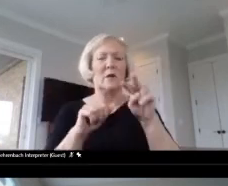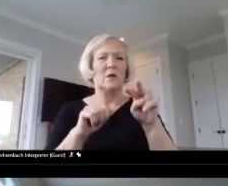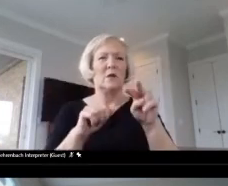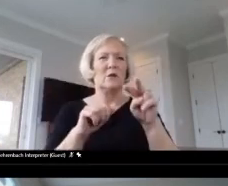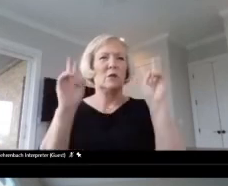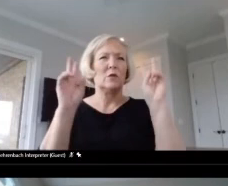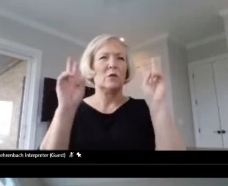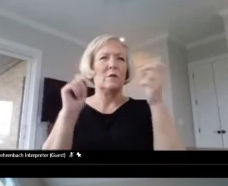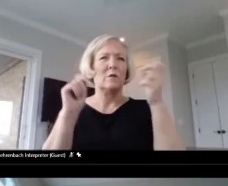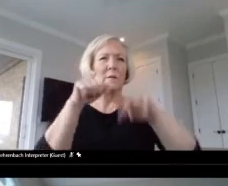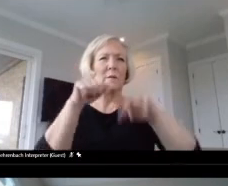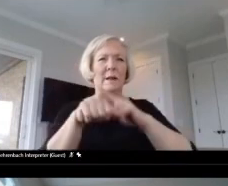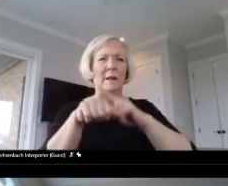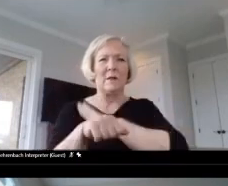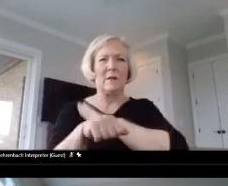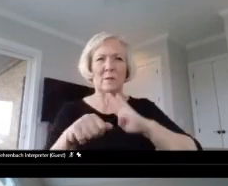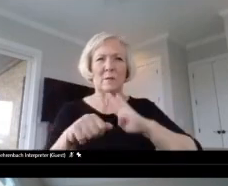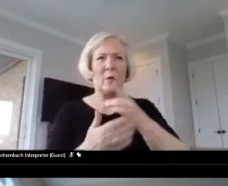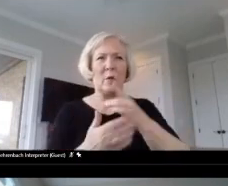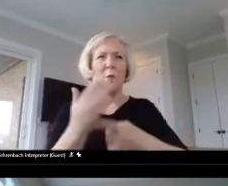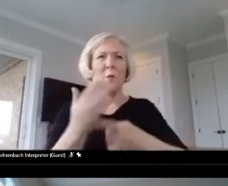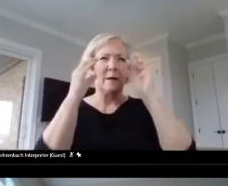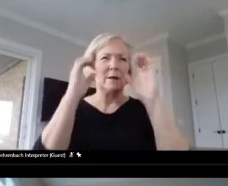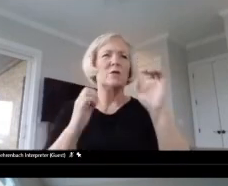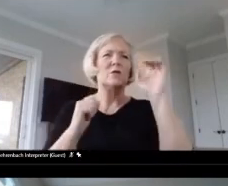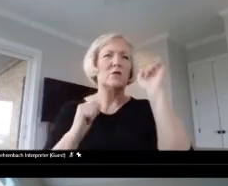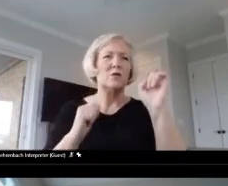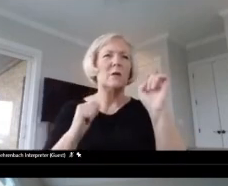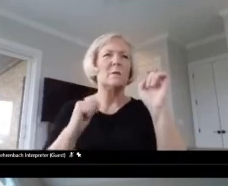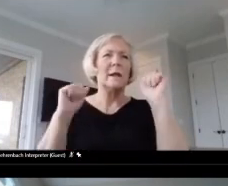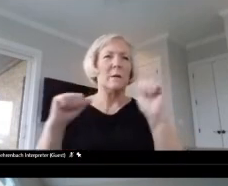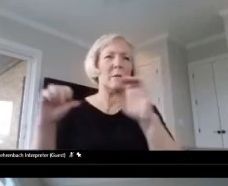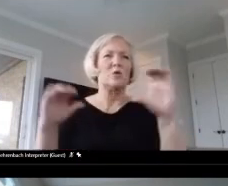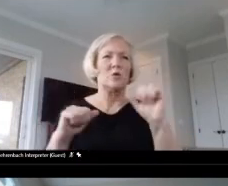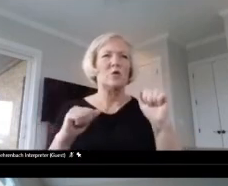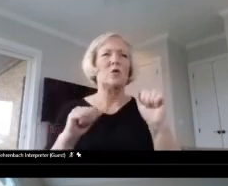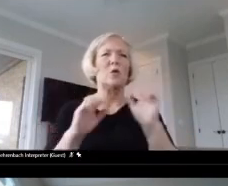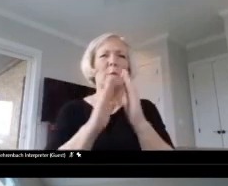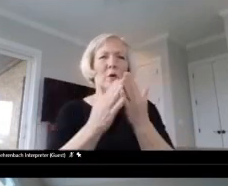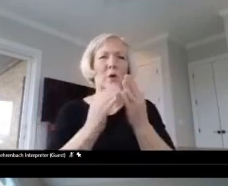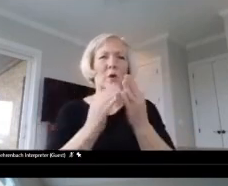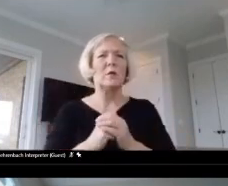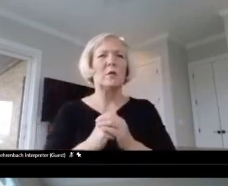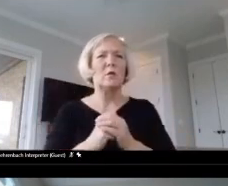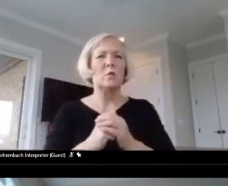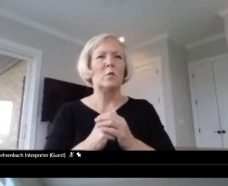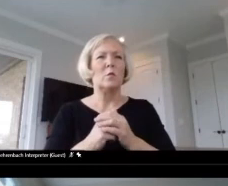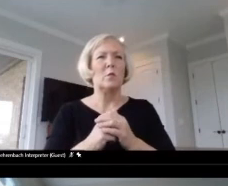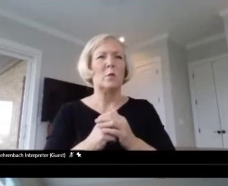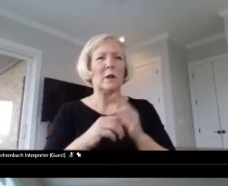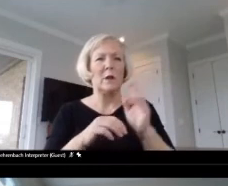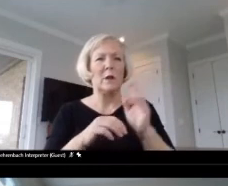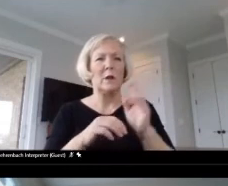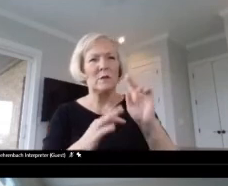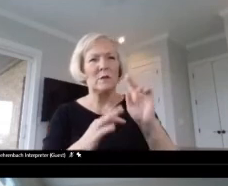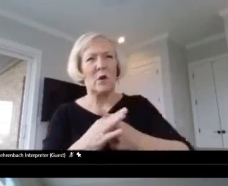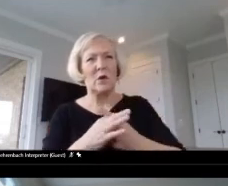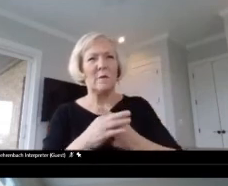Board's What Teachers Should Know and Be Able to Do book. So we pulled some quotes around reflection to really get us thinking about